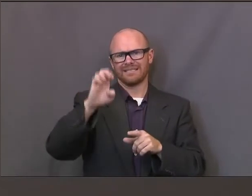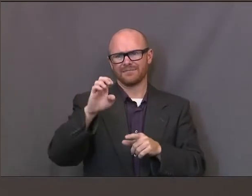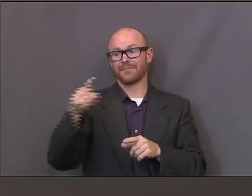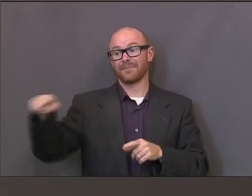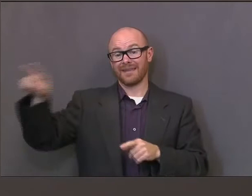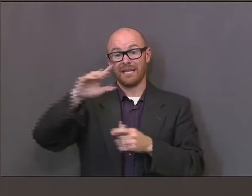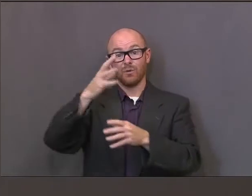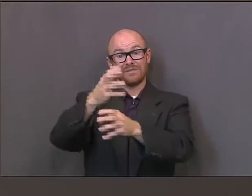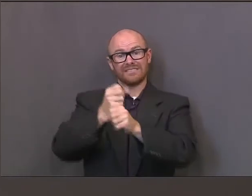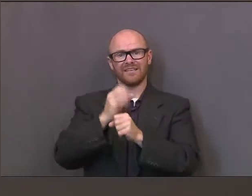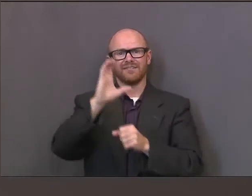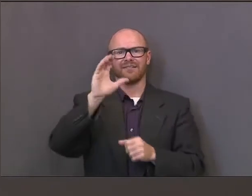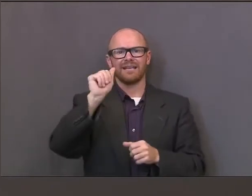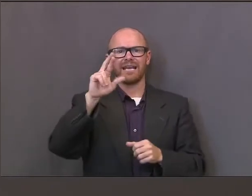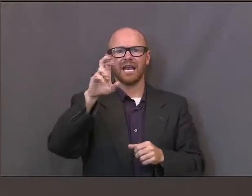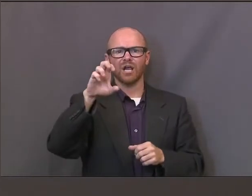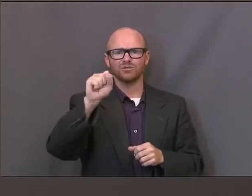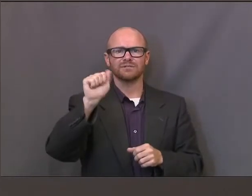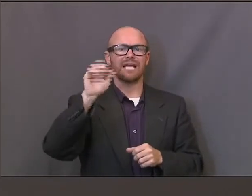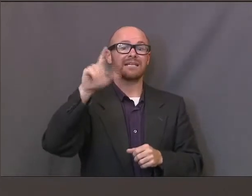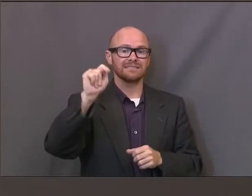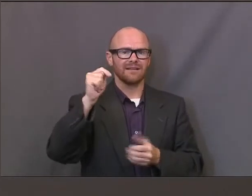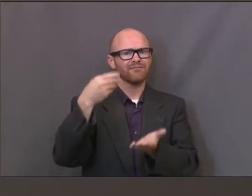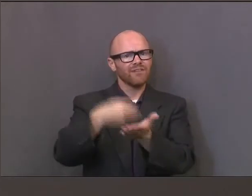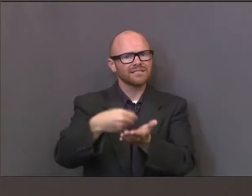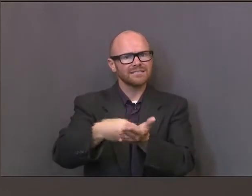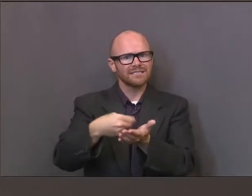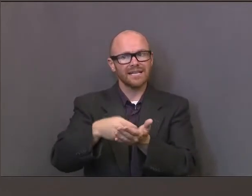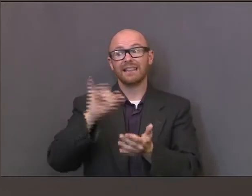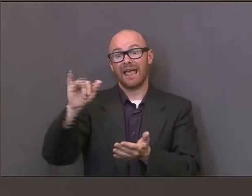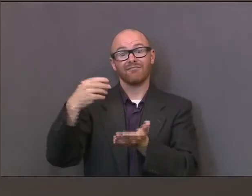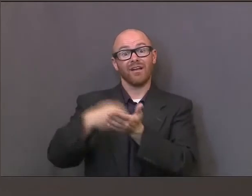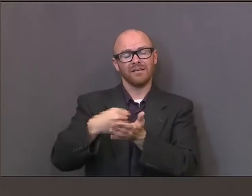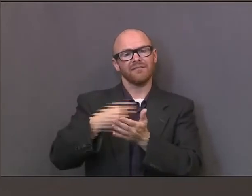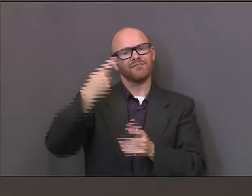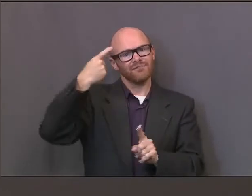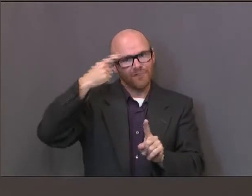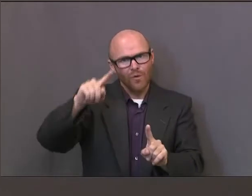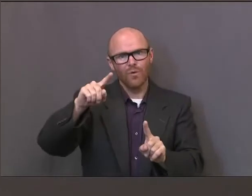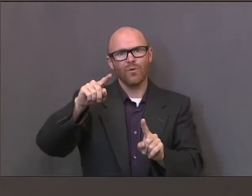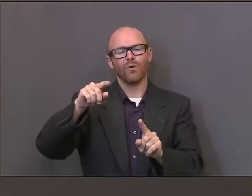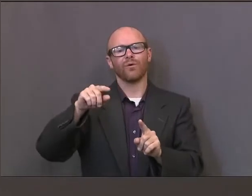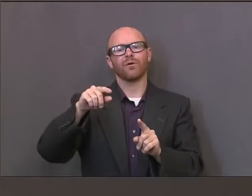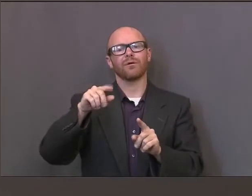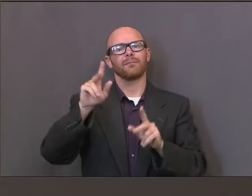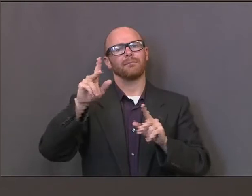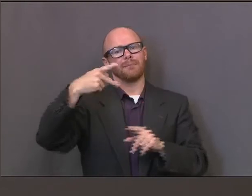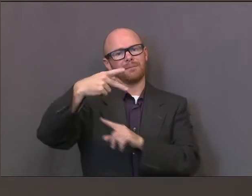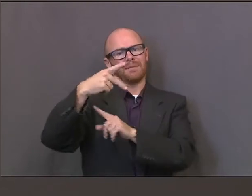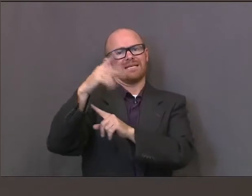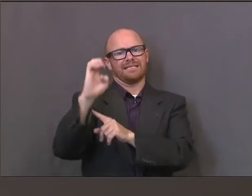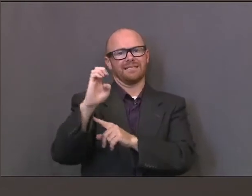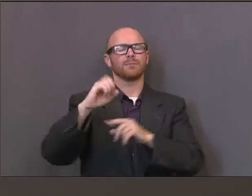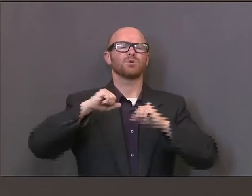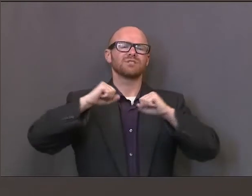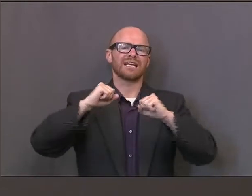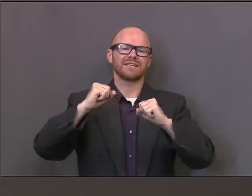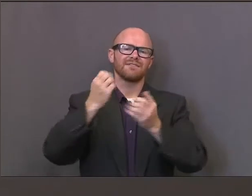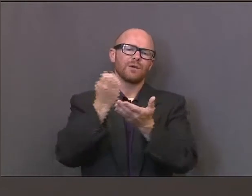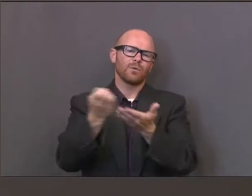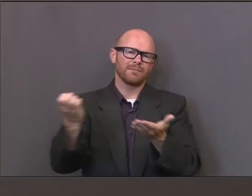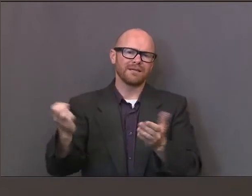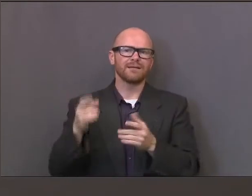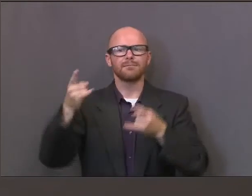funding, and they are using a lot of that CARES Act funding in districts and charter for PPE. So they are